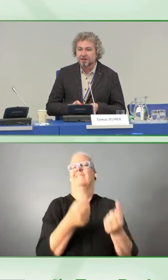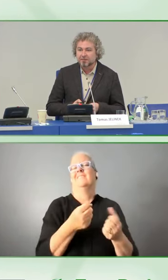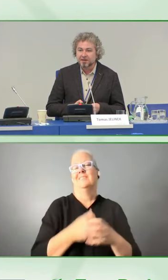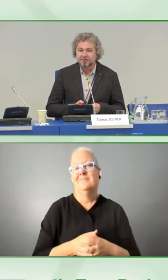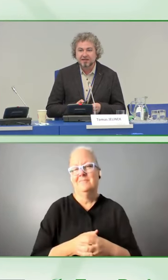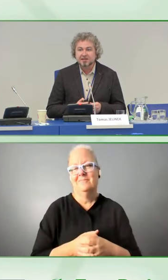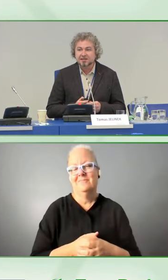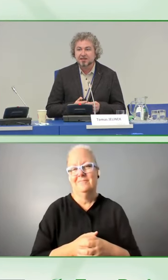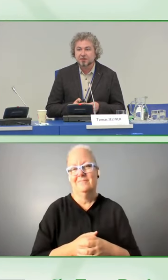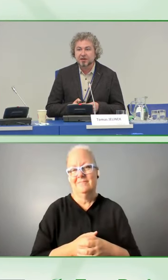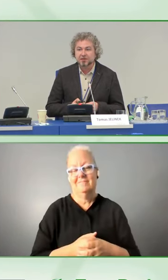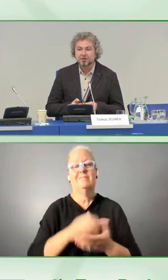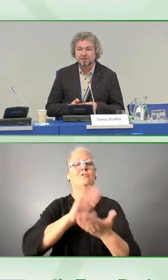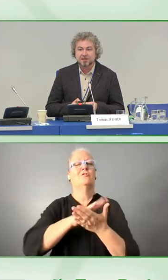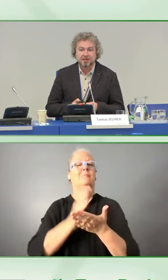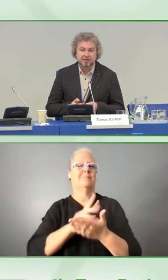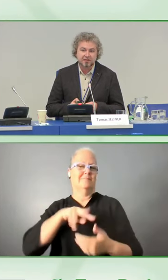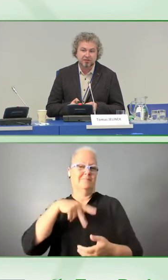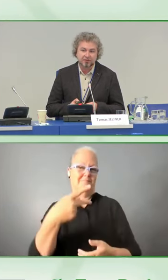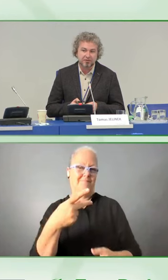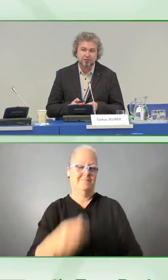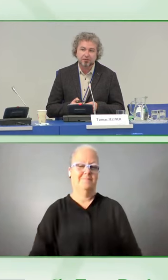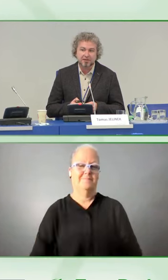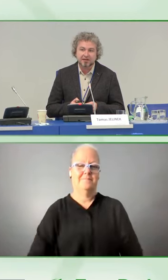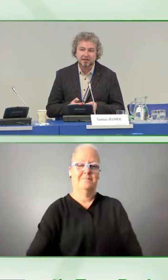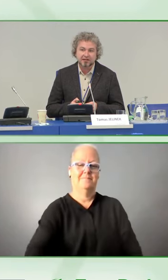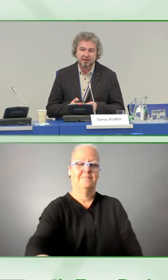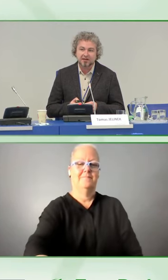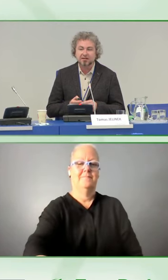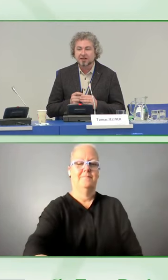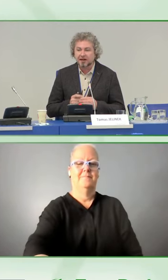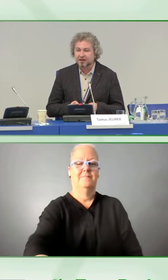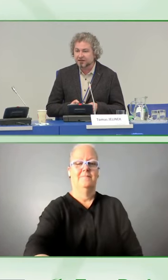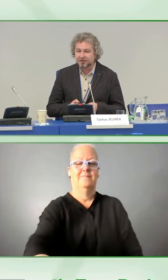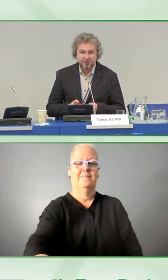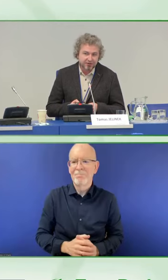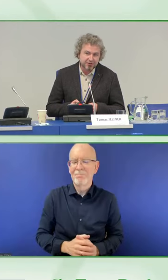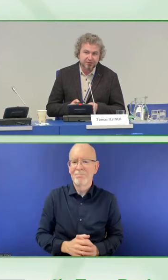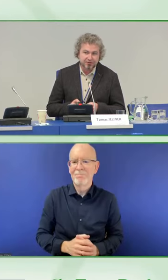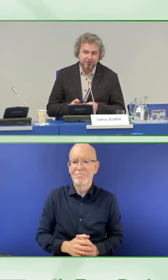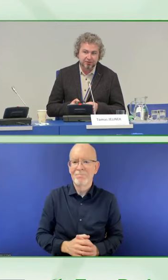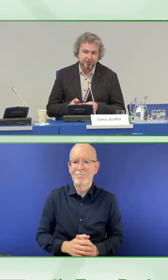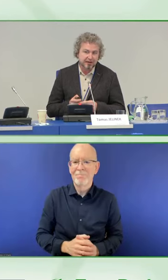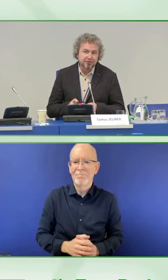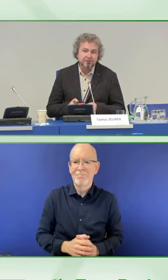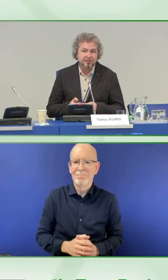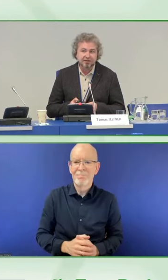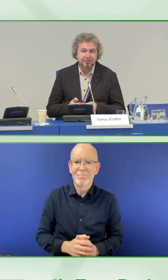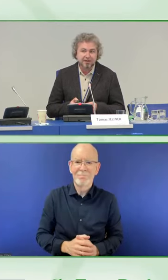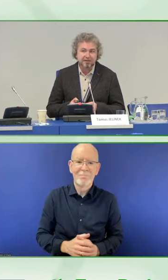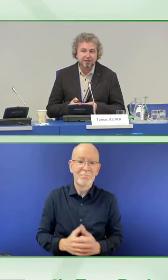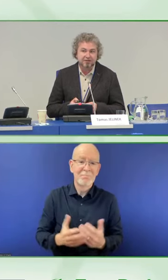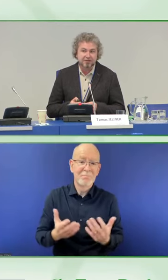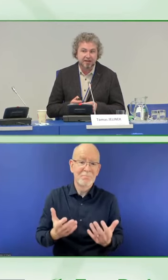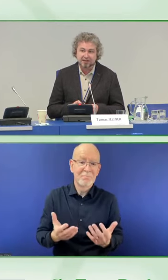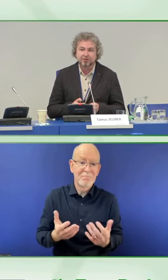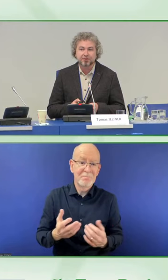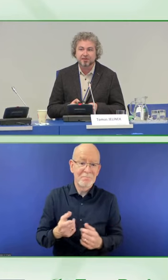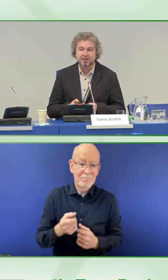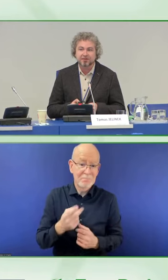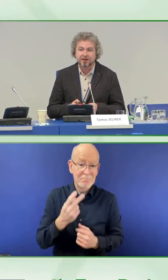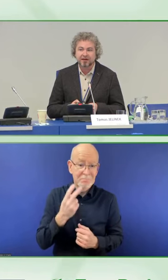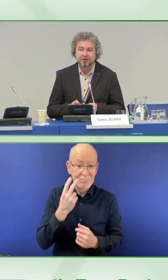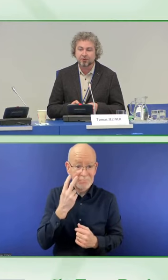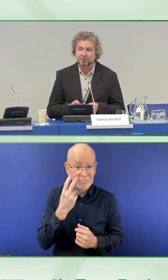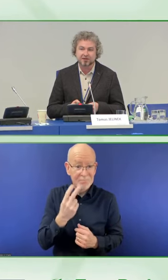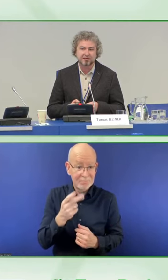So many thanks. You can always meet us on social media. I encourage you to download the application, try it